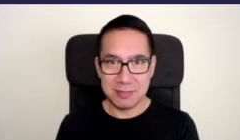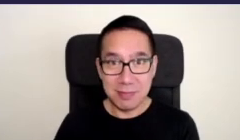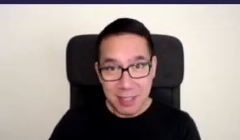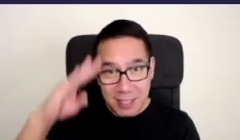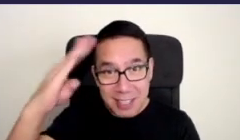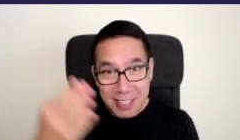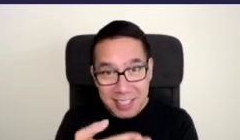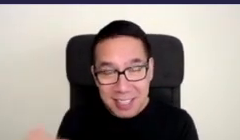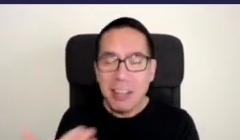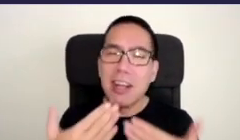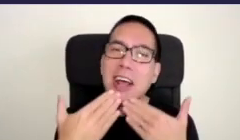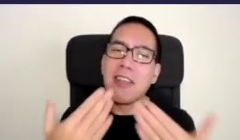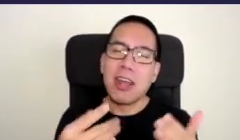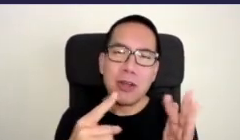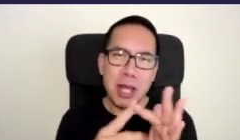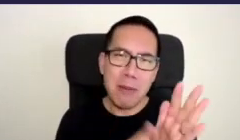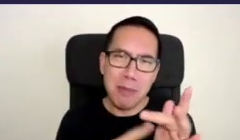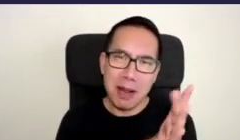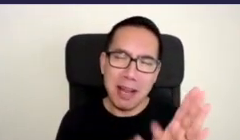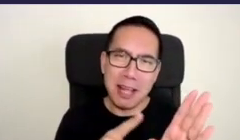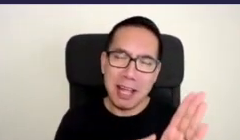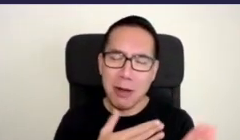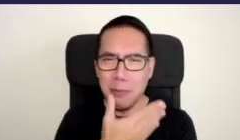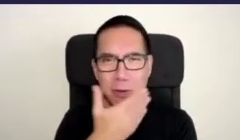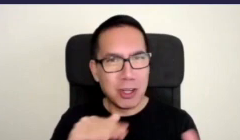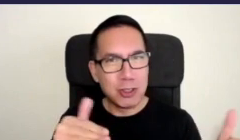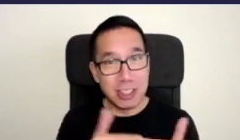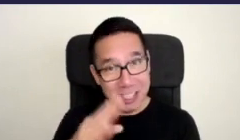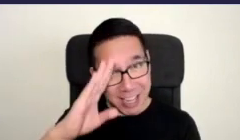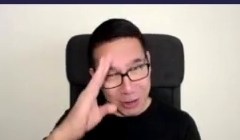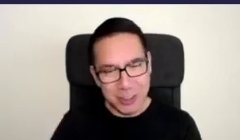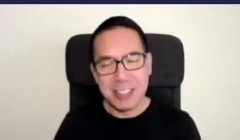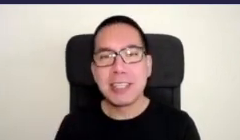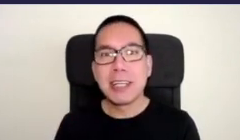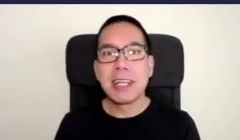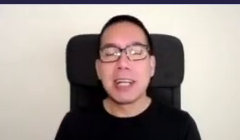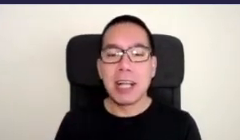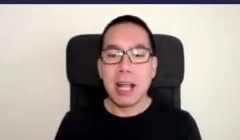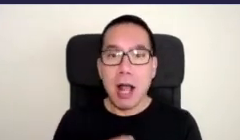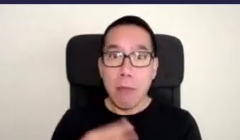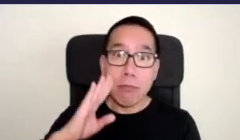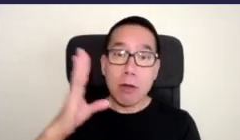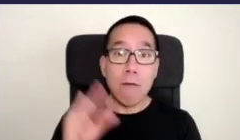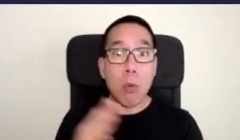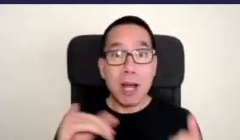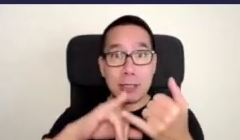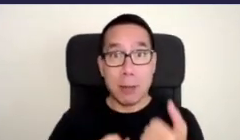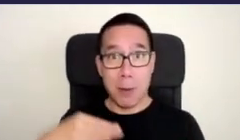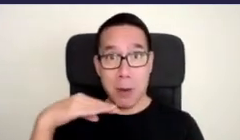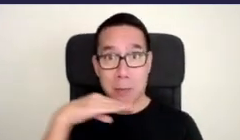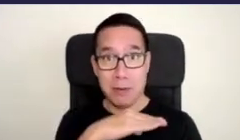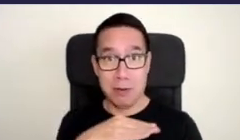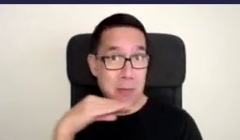everyone thank you Emily for that beautiful introduction and hello I'm talking to you from South Melbourne in Melbourne